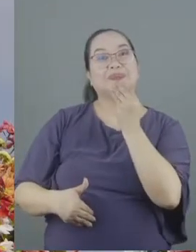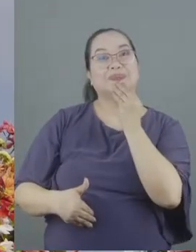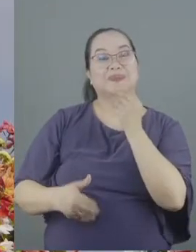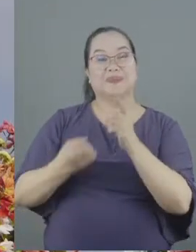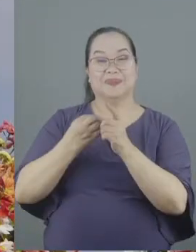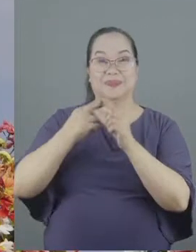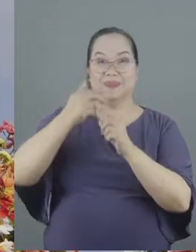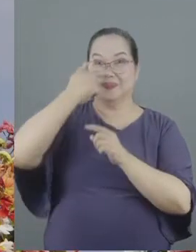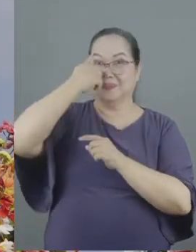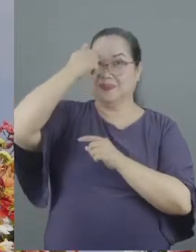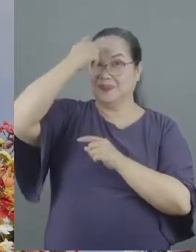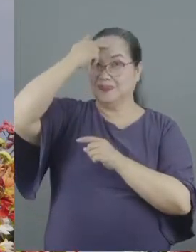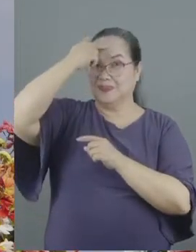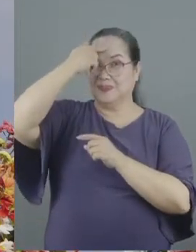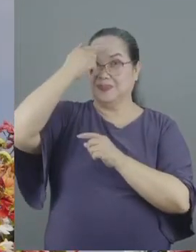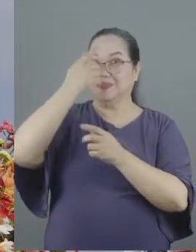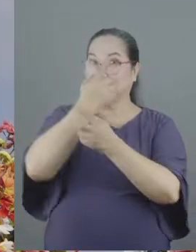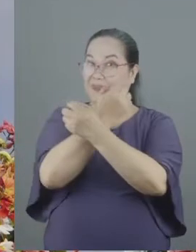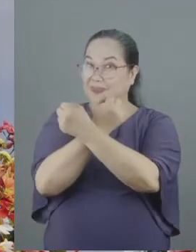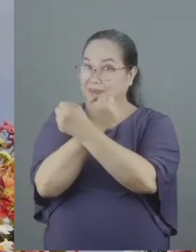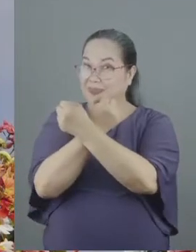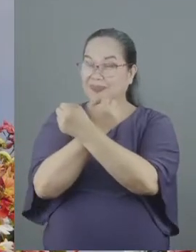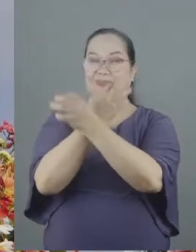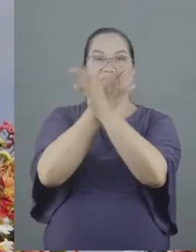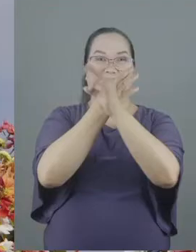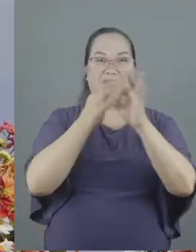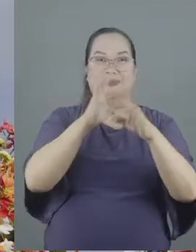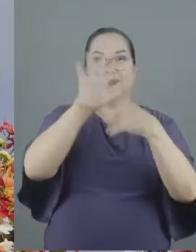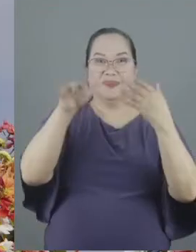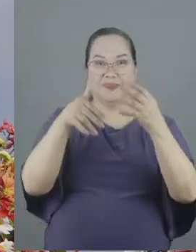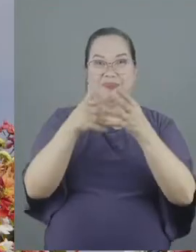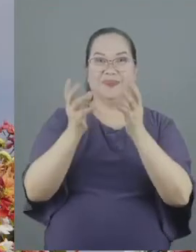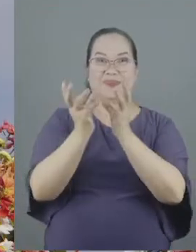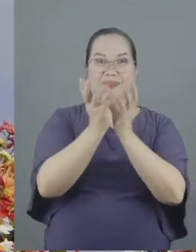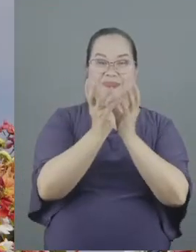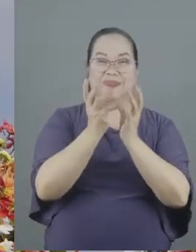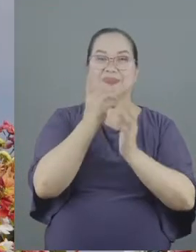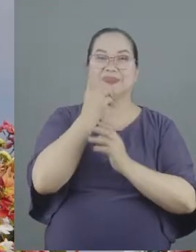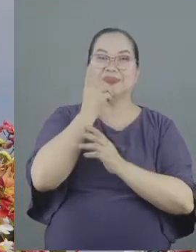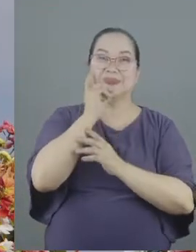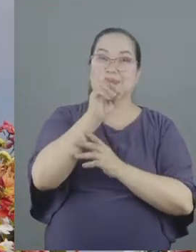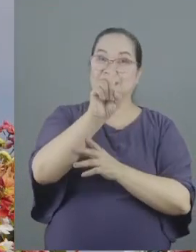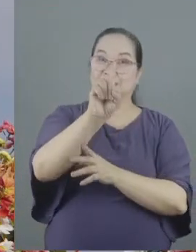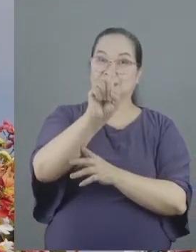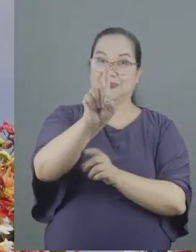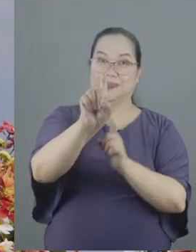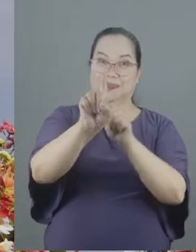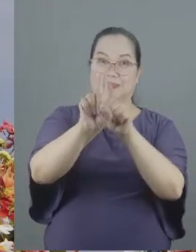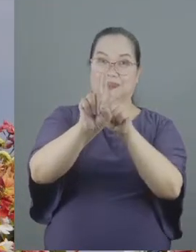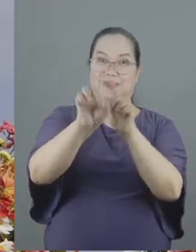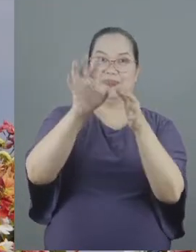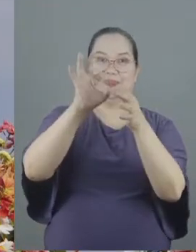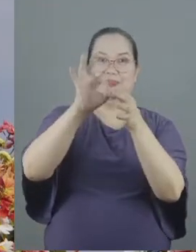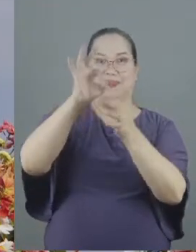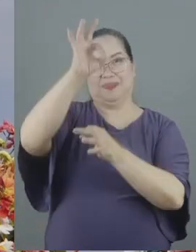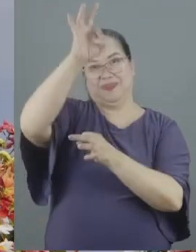slaves or free and all were made to drink of one spirit